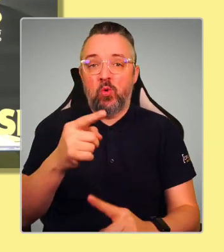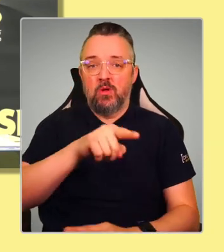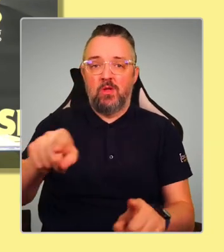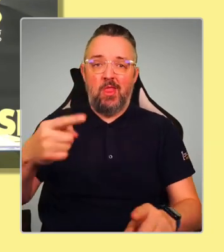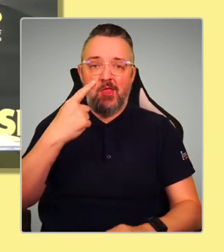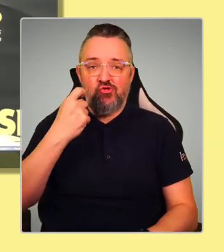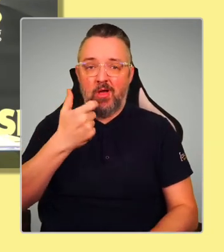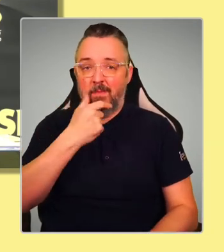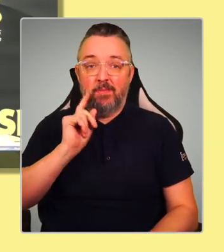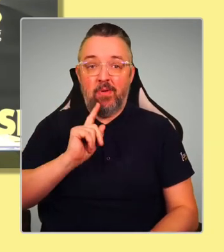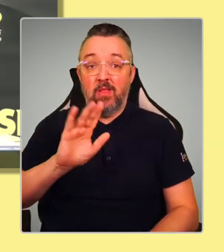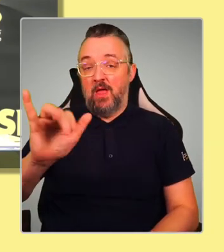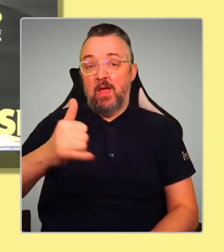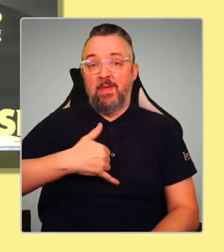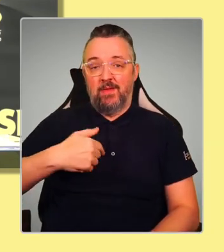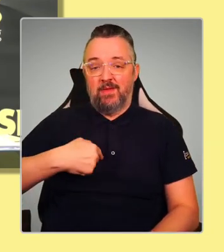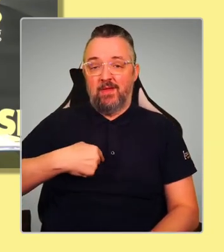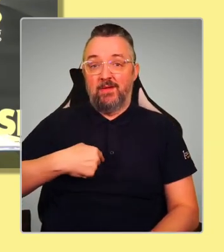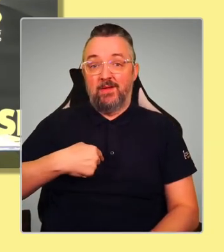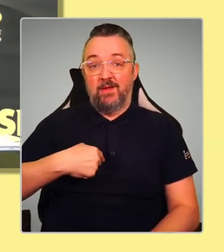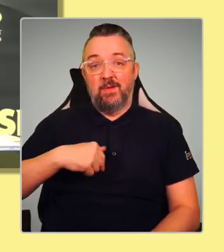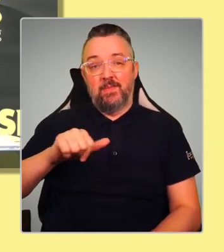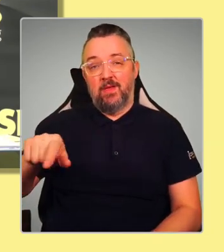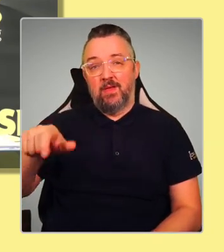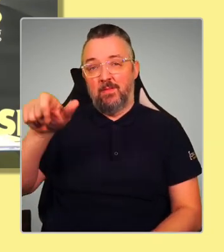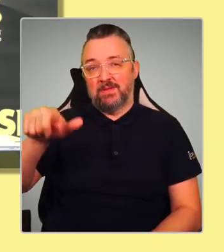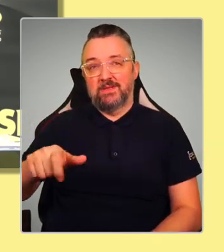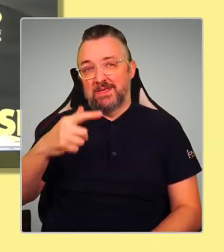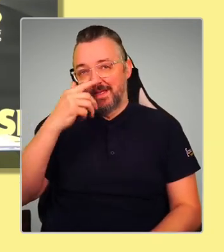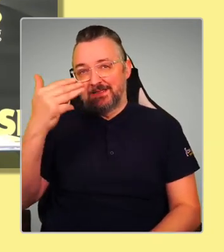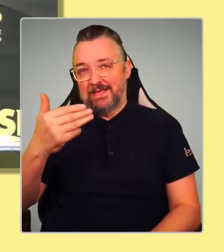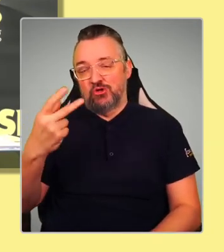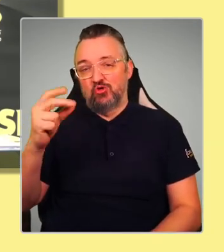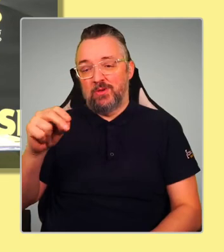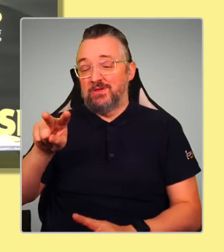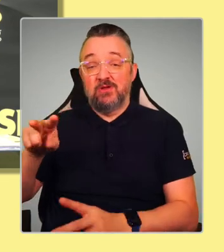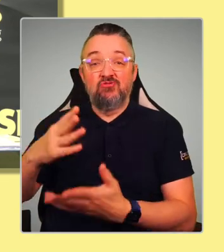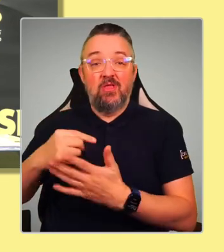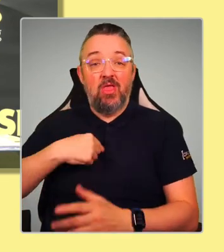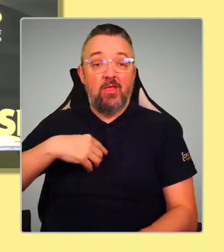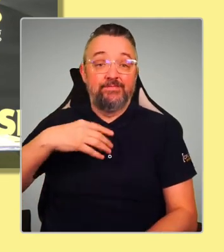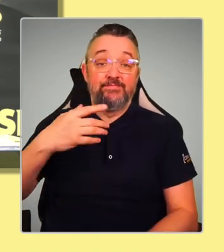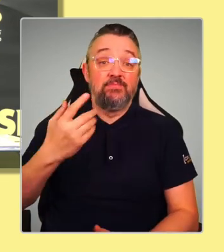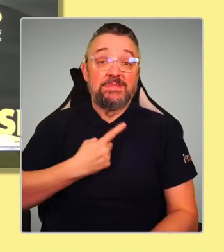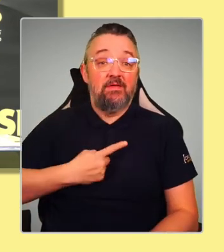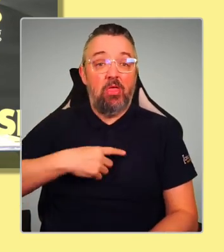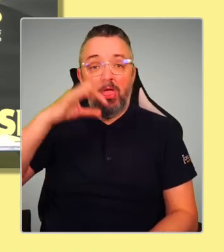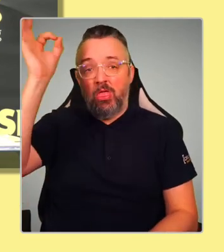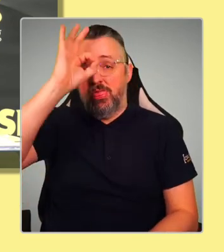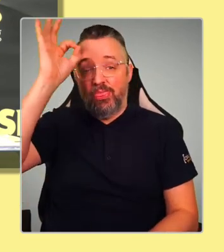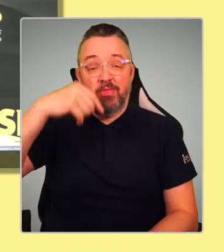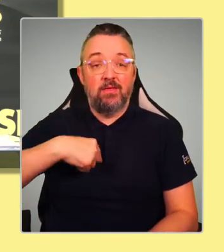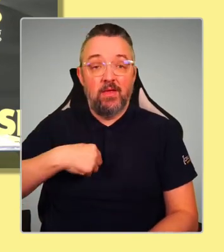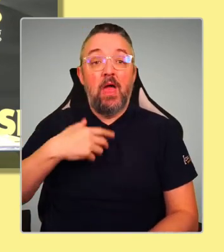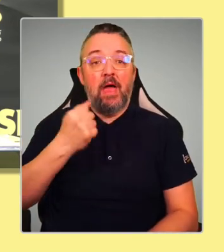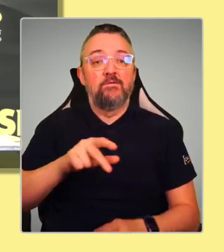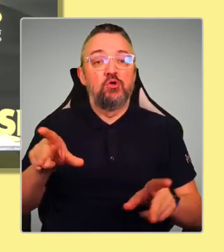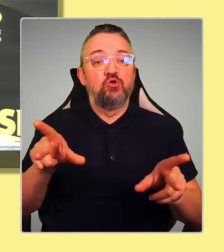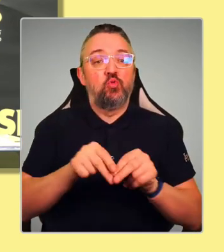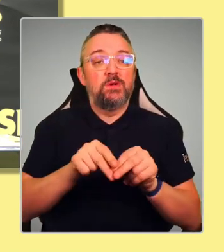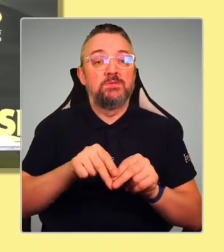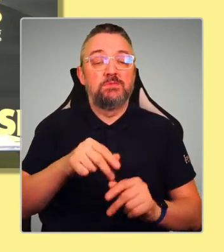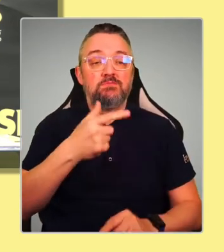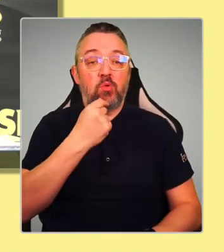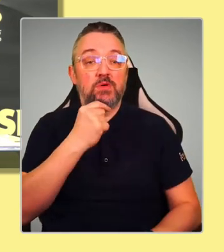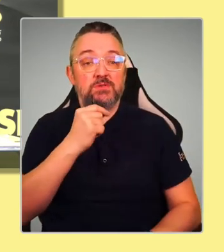I'm maybe a 19 or 20 year old might want to look at. I probably don't, to be fair. I've got twin sons who are 19, and I think they're